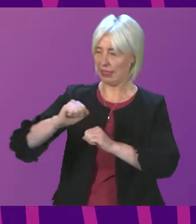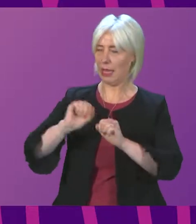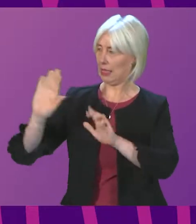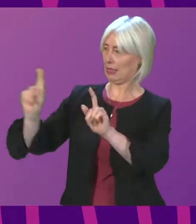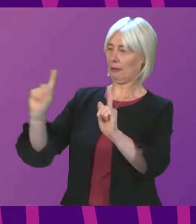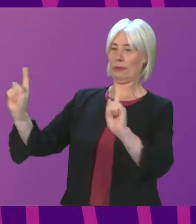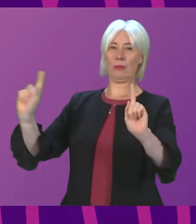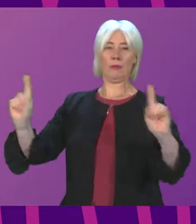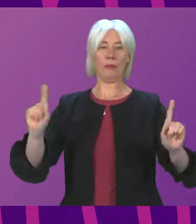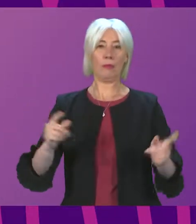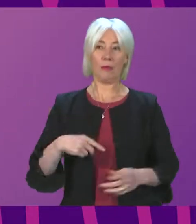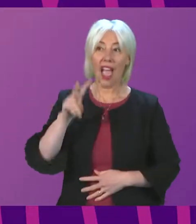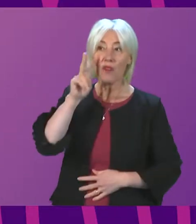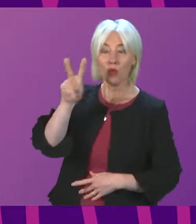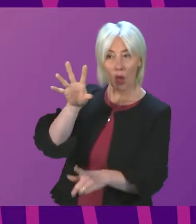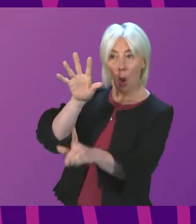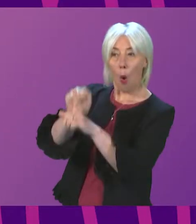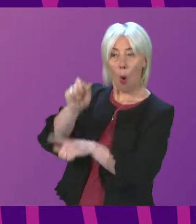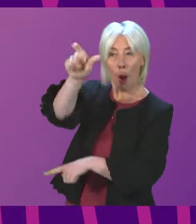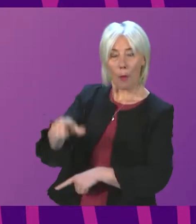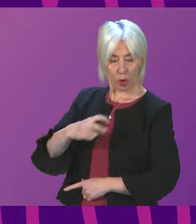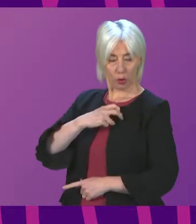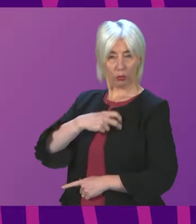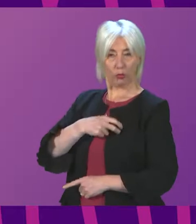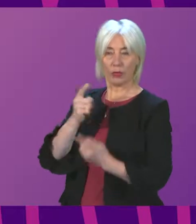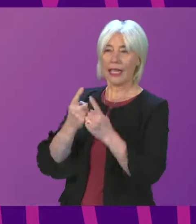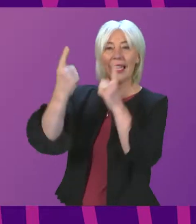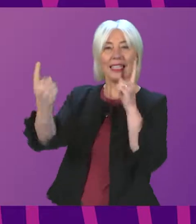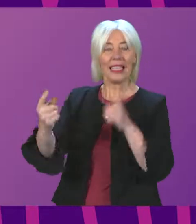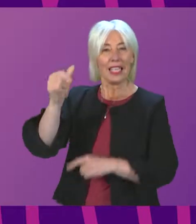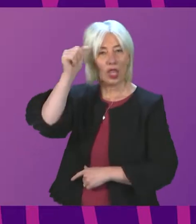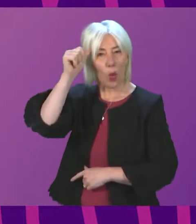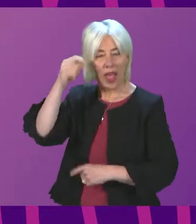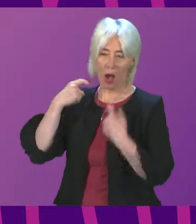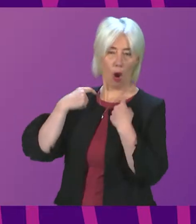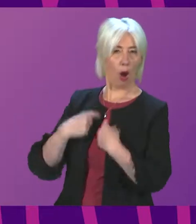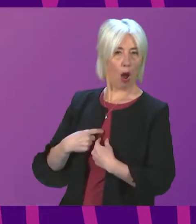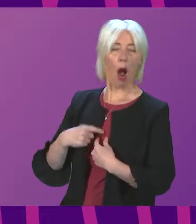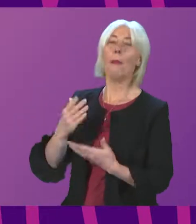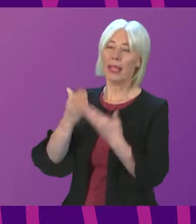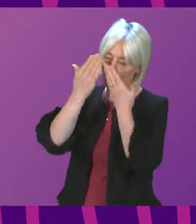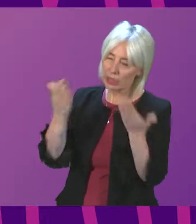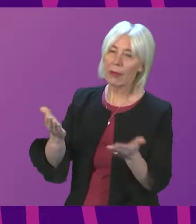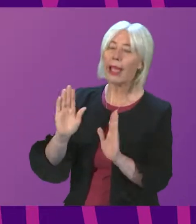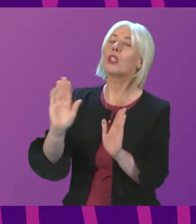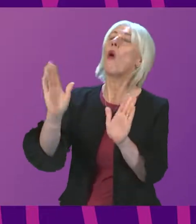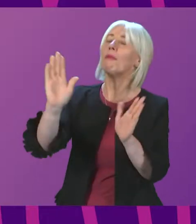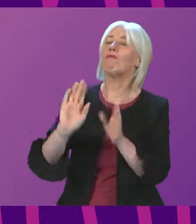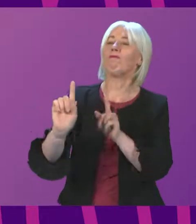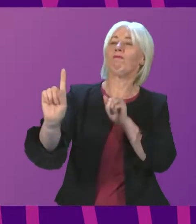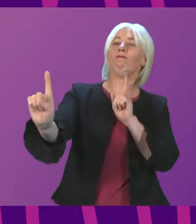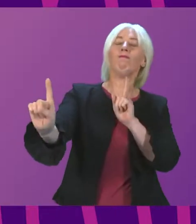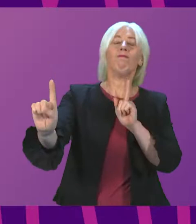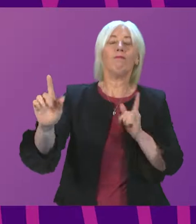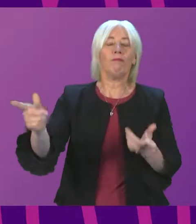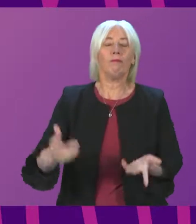of course, if you see someone wearing one of these distance aware badges or lanyards, please respect that and give them the space and consideration that